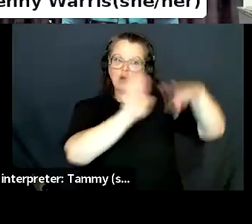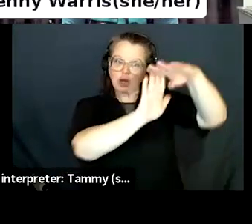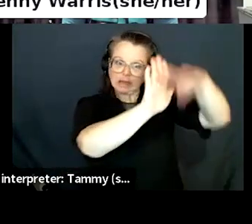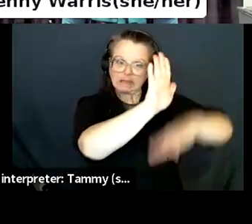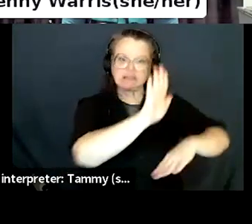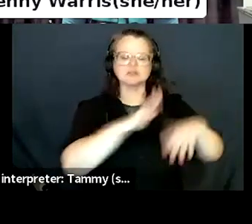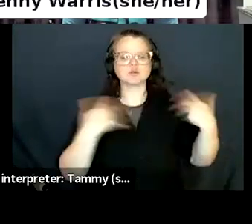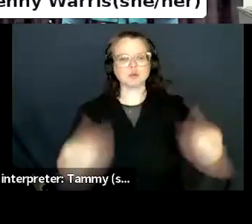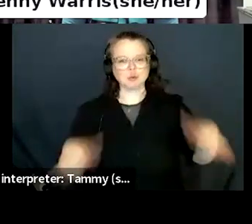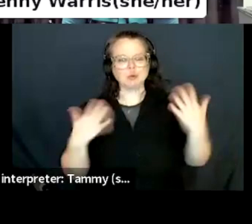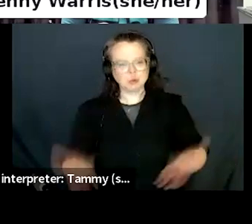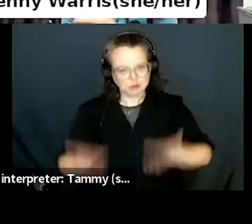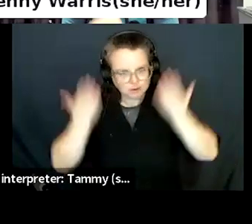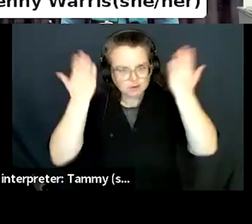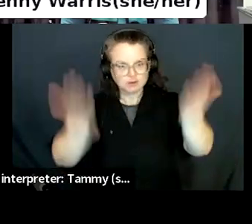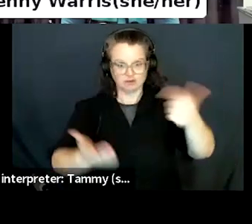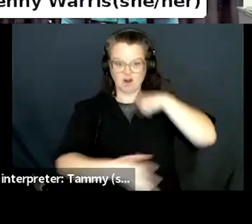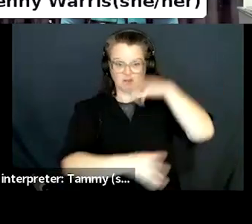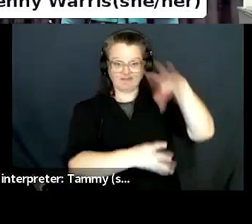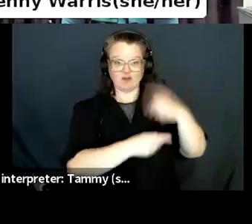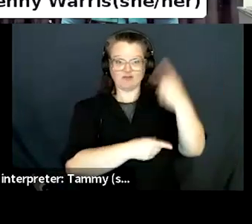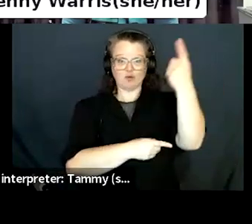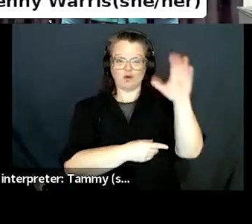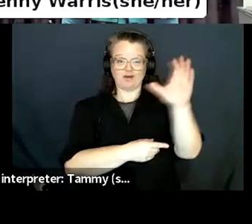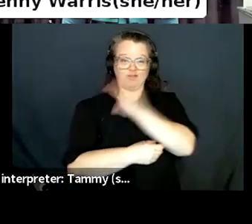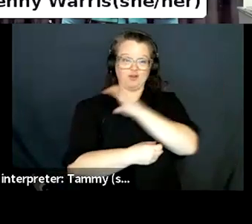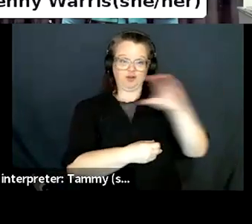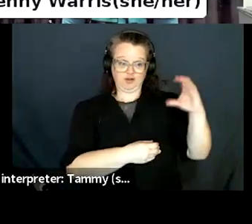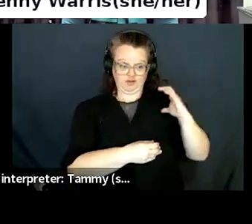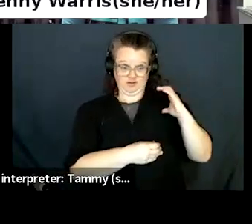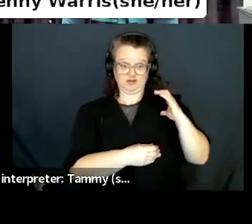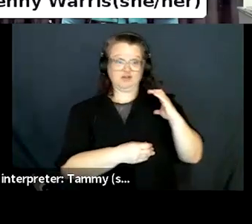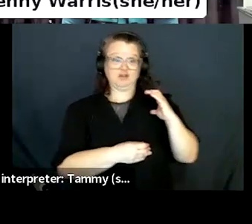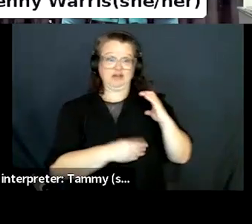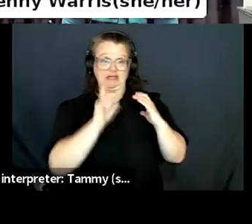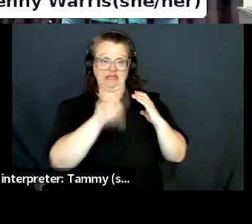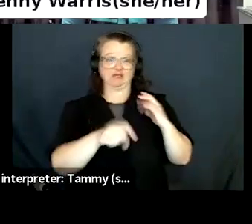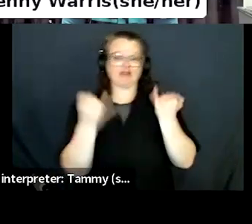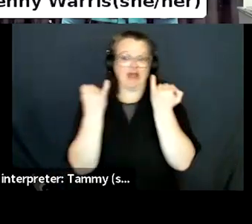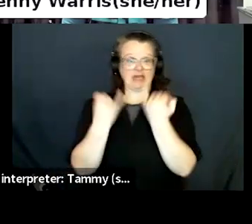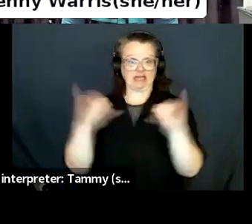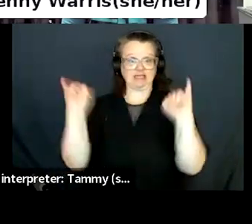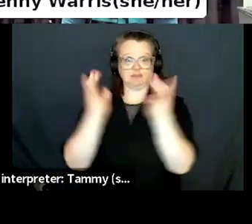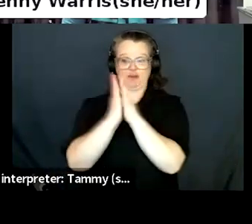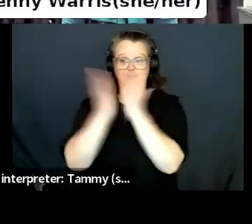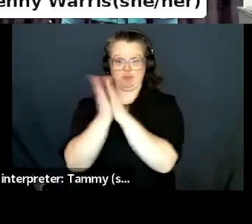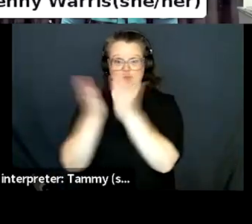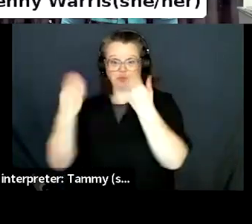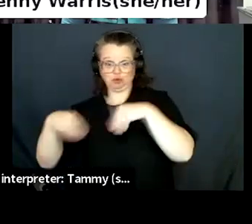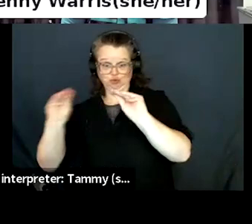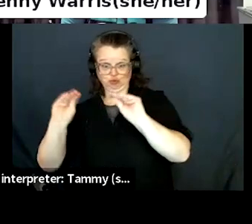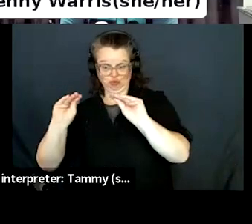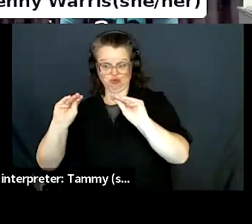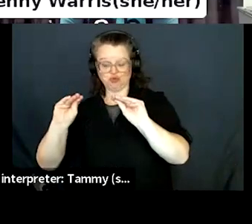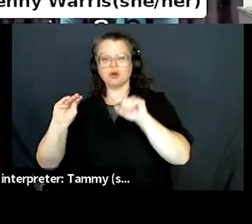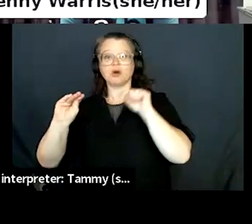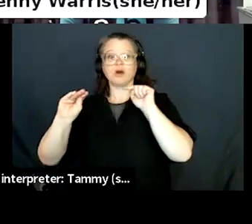very, very hard with the publishers to get the indies out there and, and re, uh,